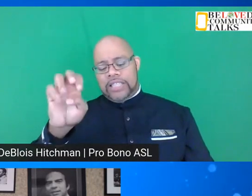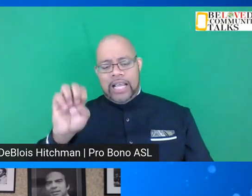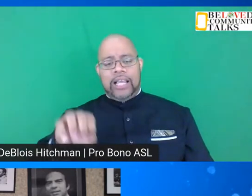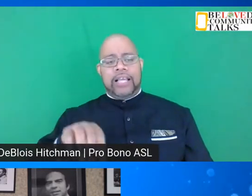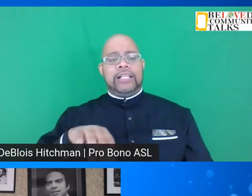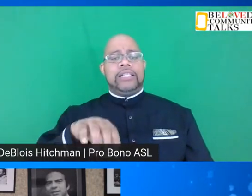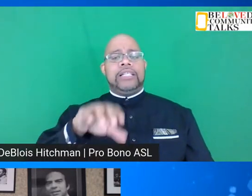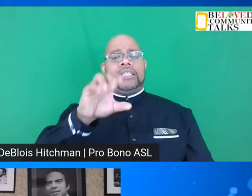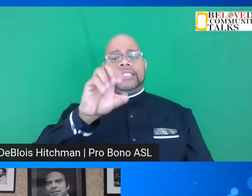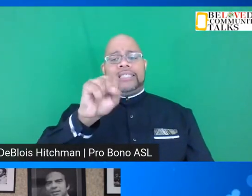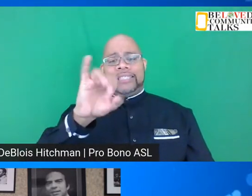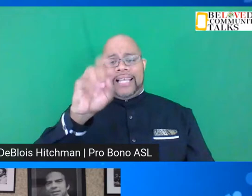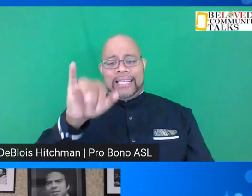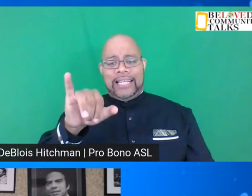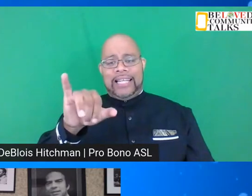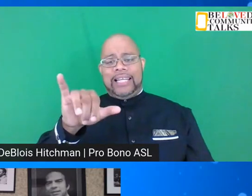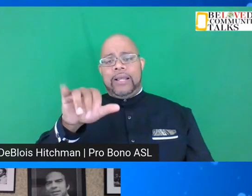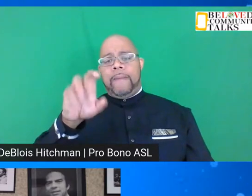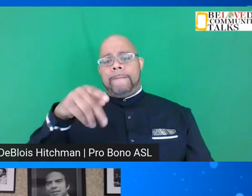Dandridge.